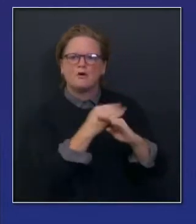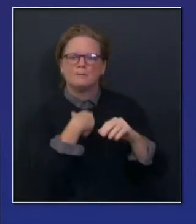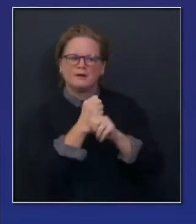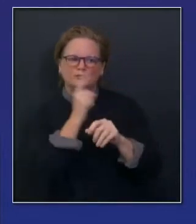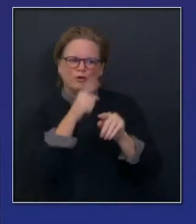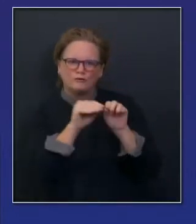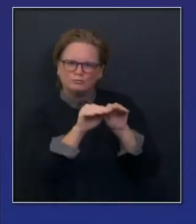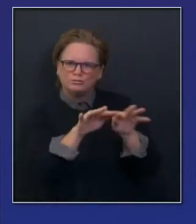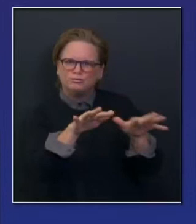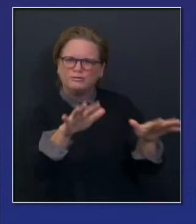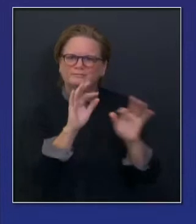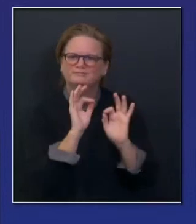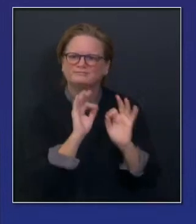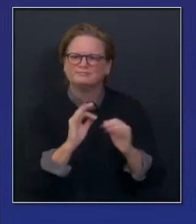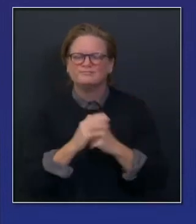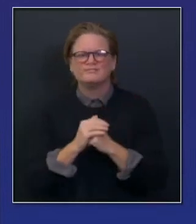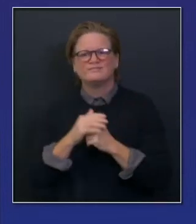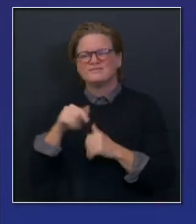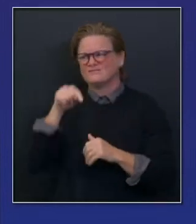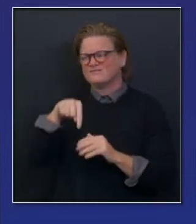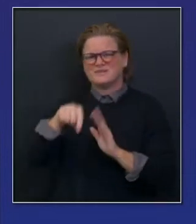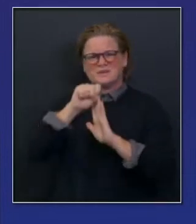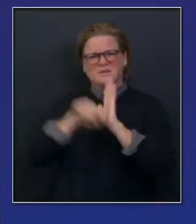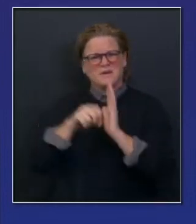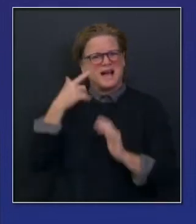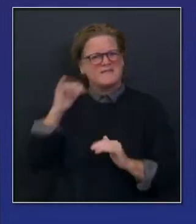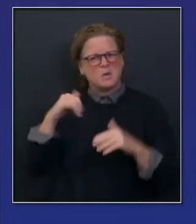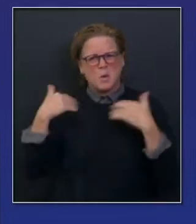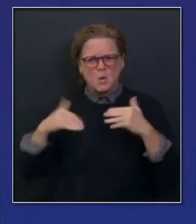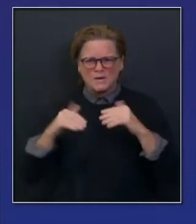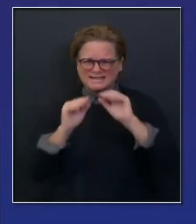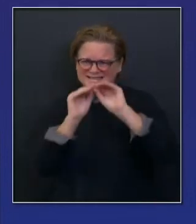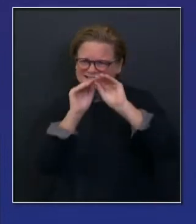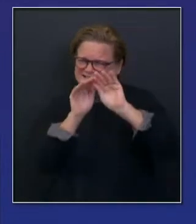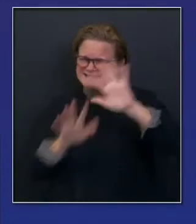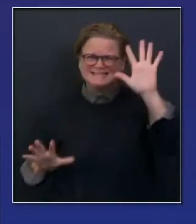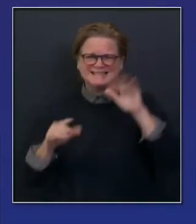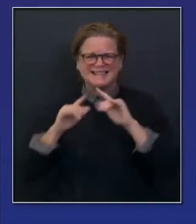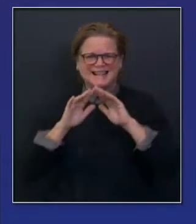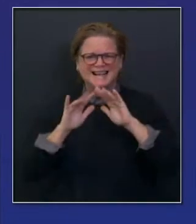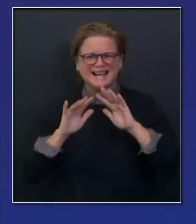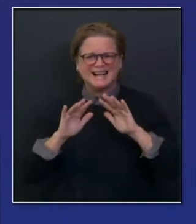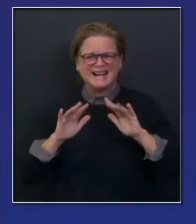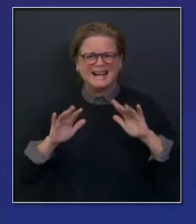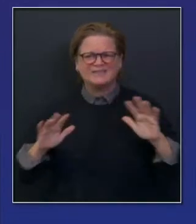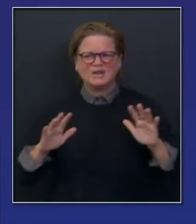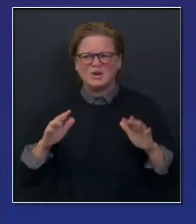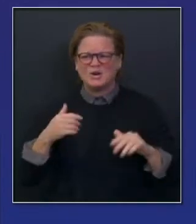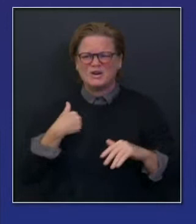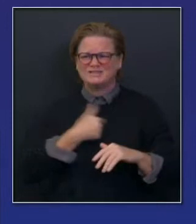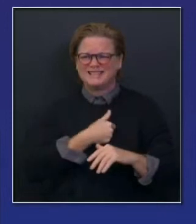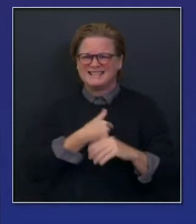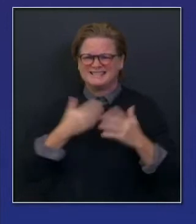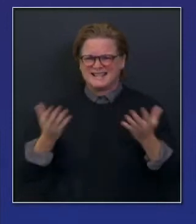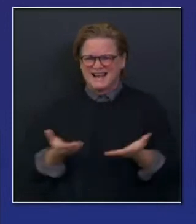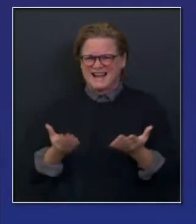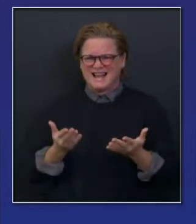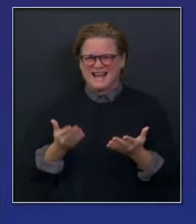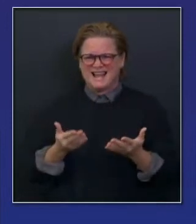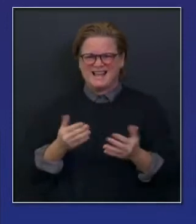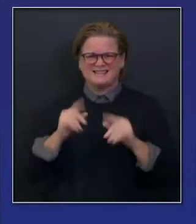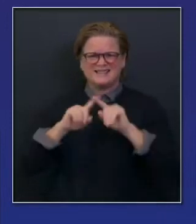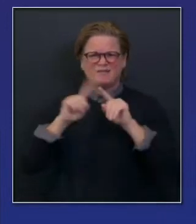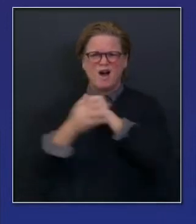democracy. 27 percent of our state is foreign-born, so it is incumbent upon us to meet people where they are.